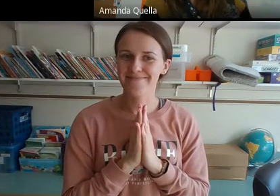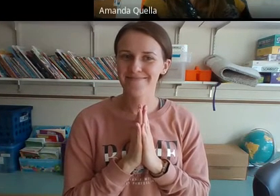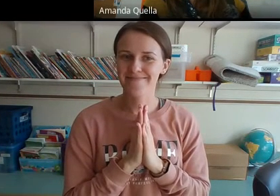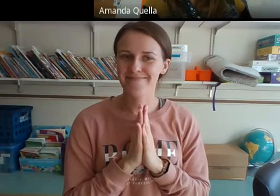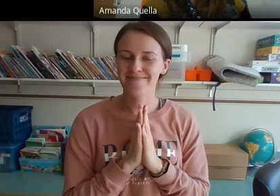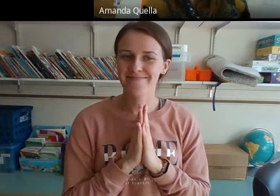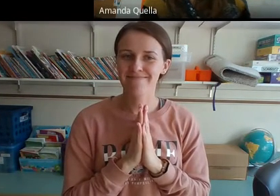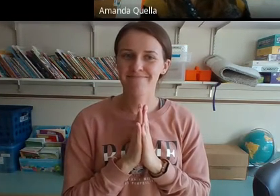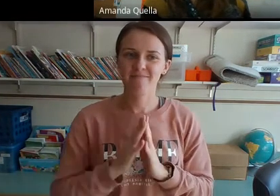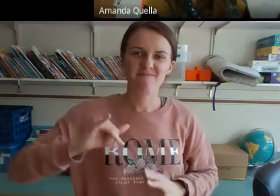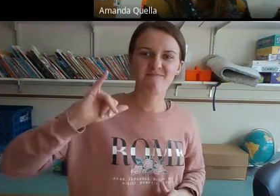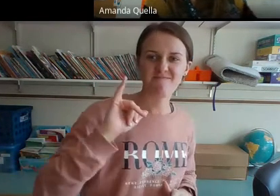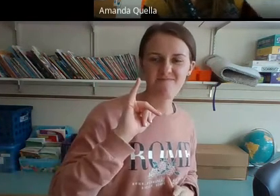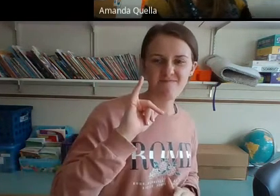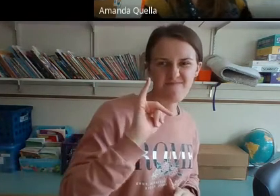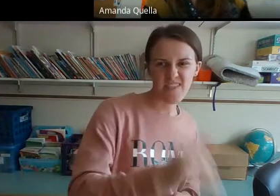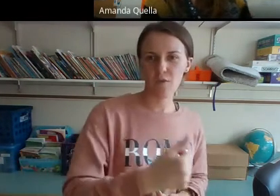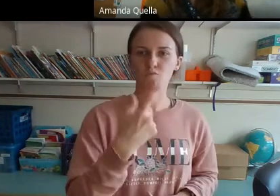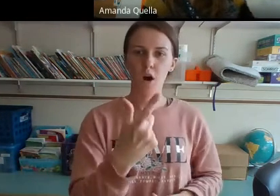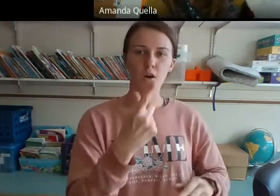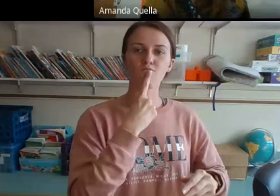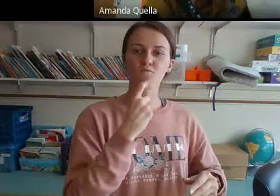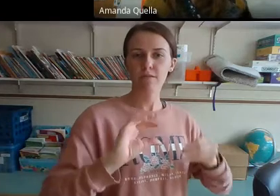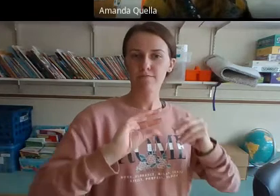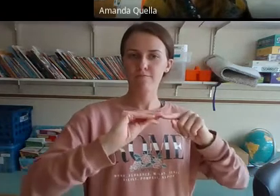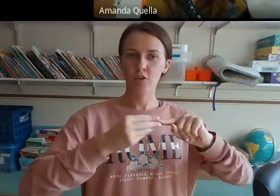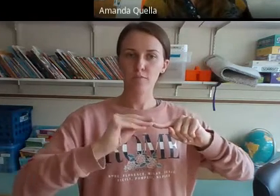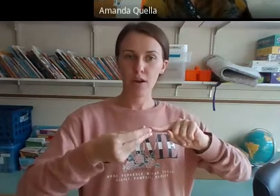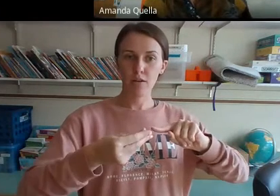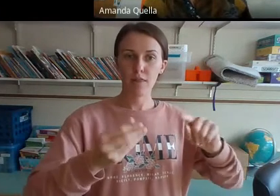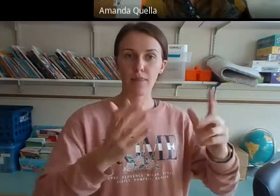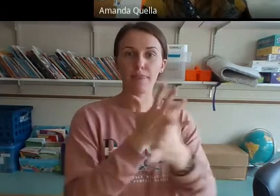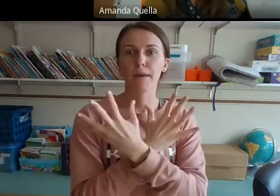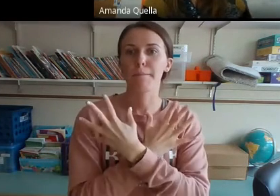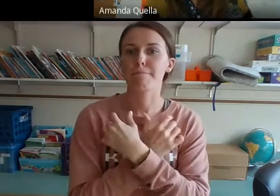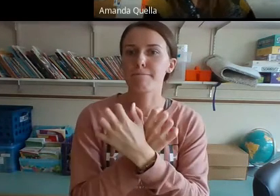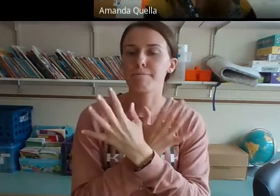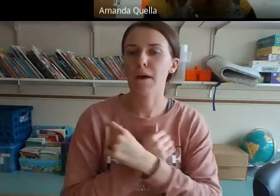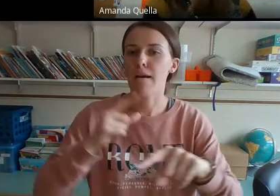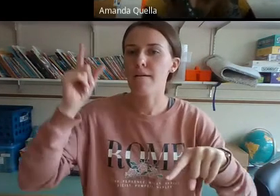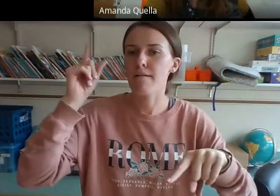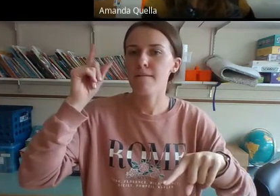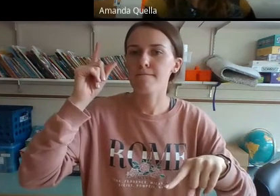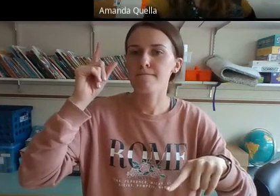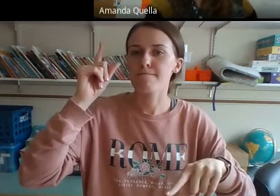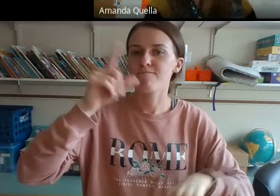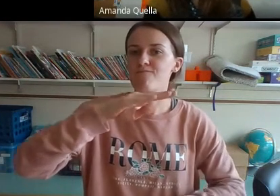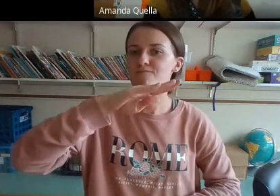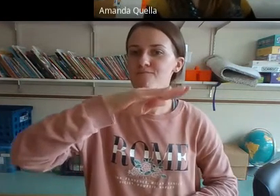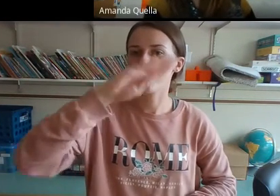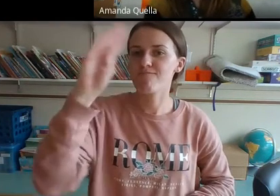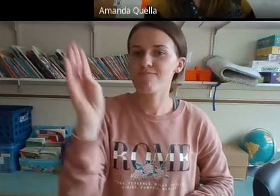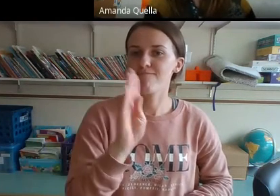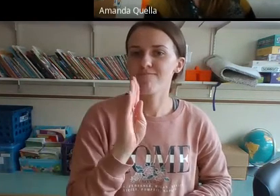And then it's all gone. Now that one red ripe strawberry, the big hungry bear will never get.